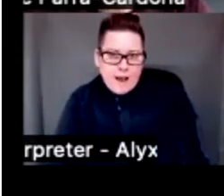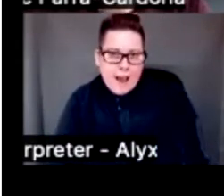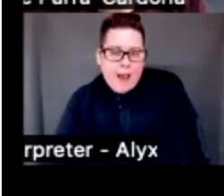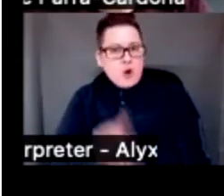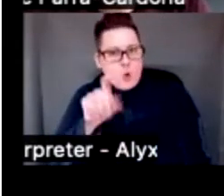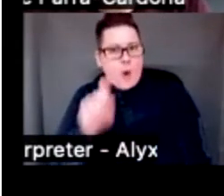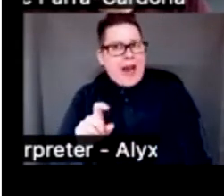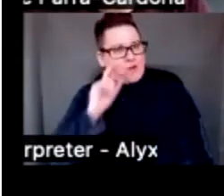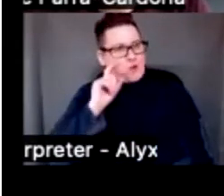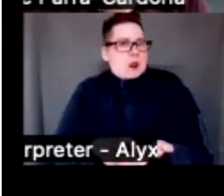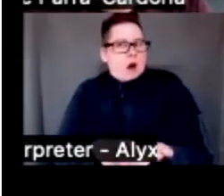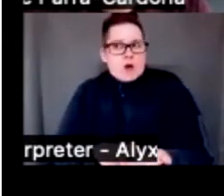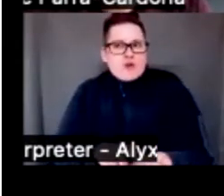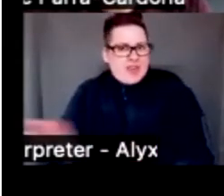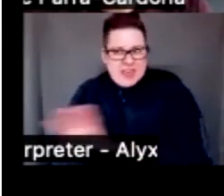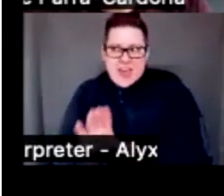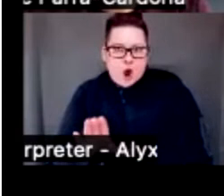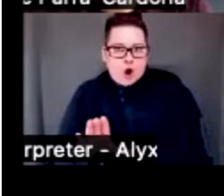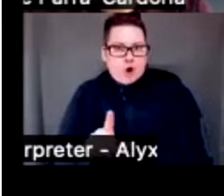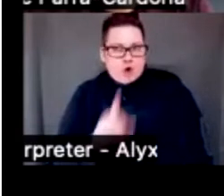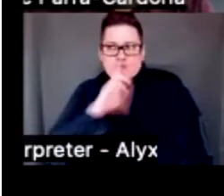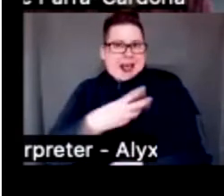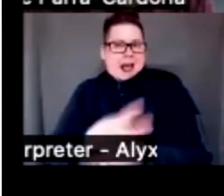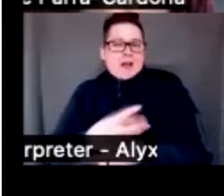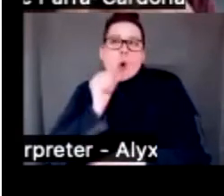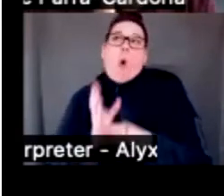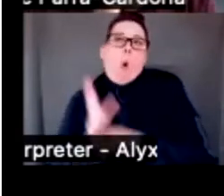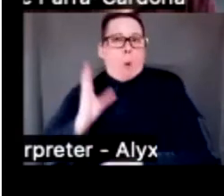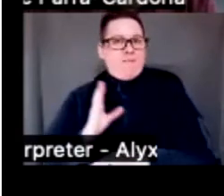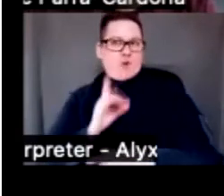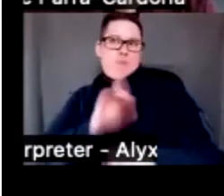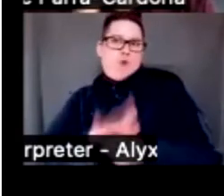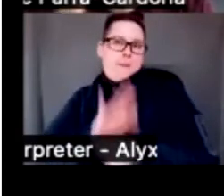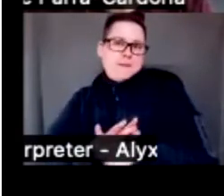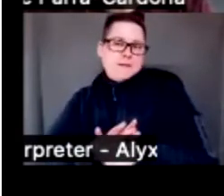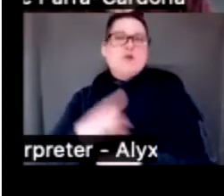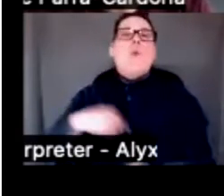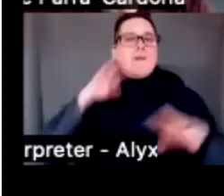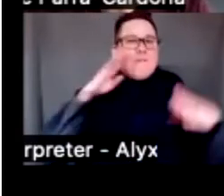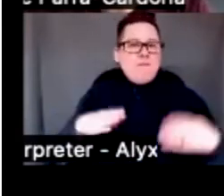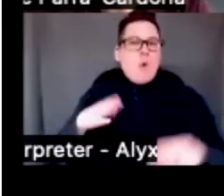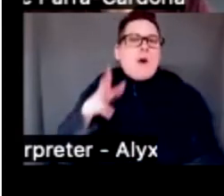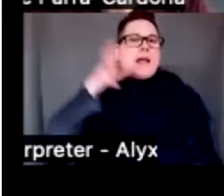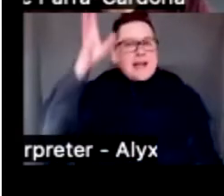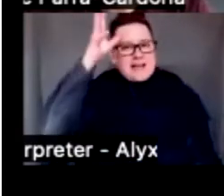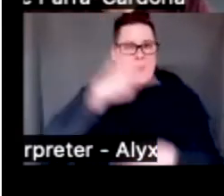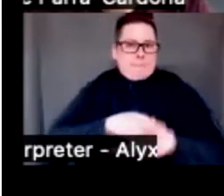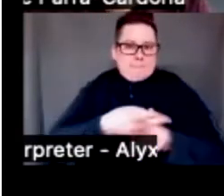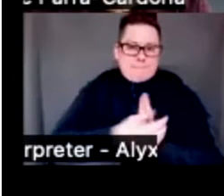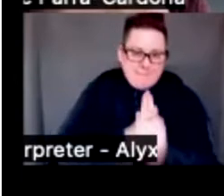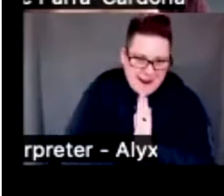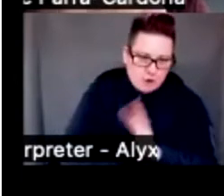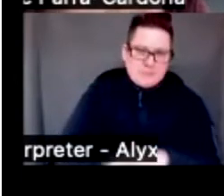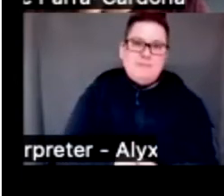to acknowledge those realities and not over promise. So we focus on the parenting. We focus on the cope that comes from parenting.